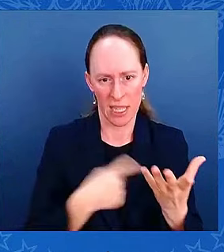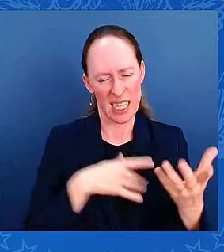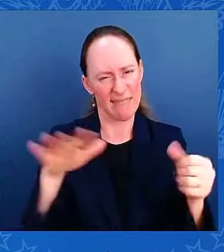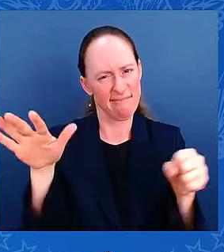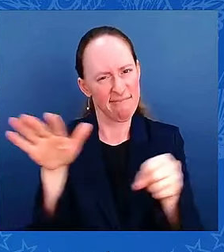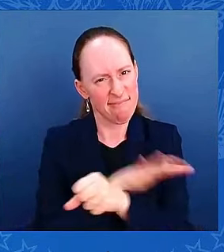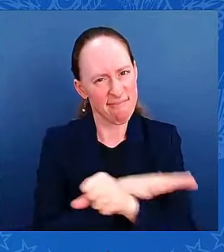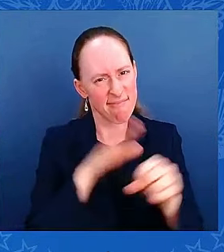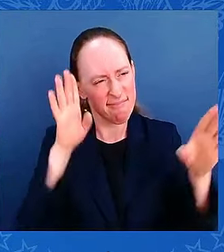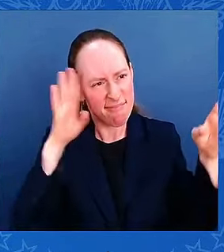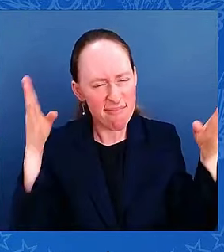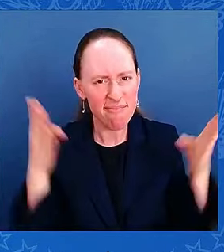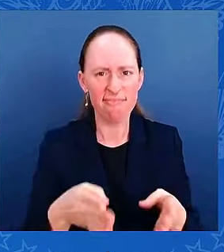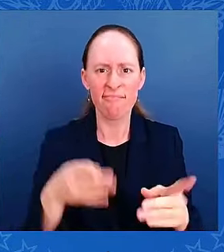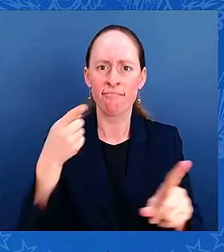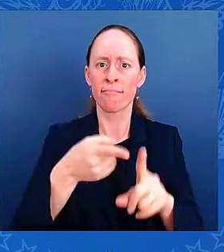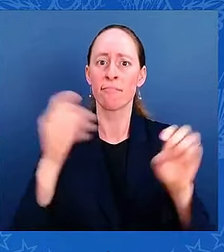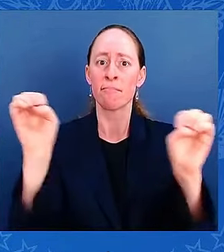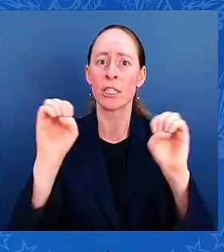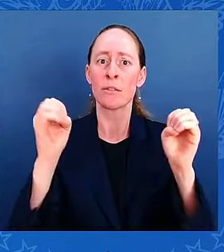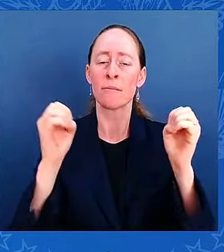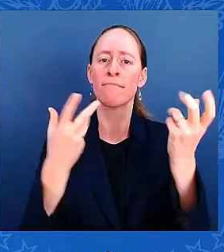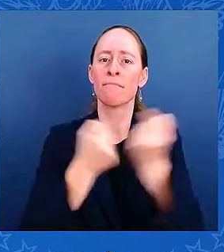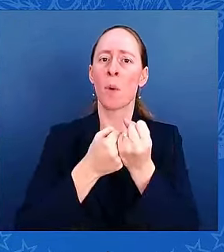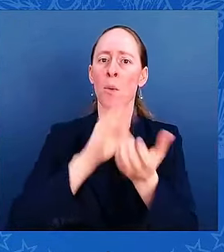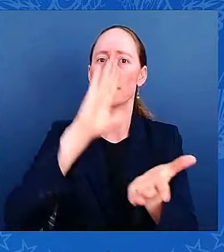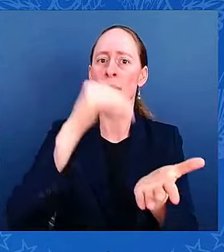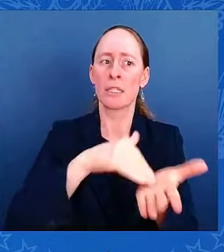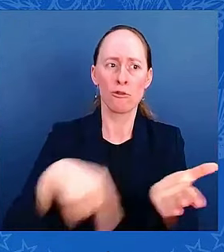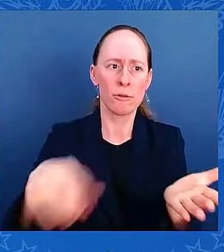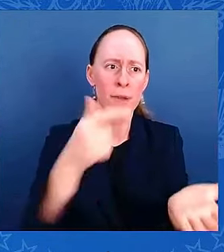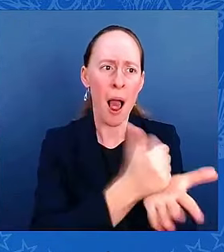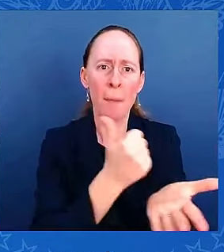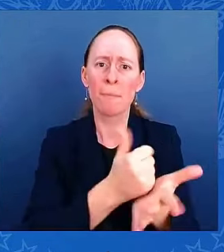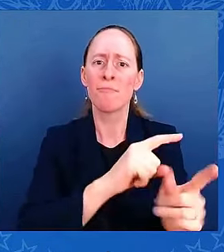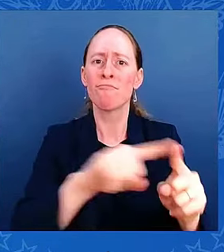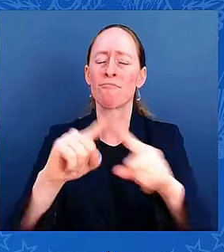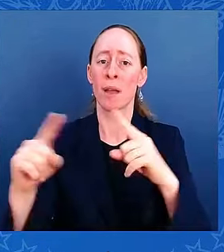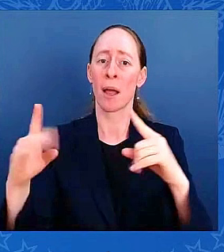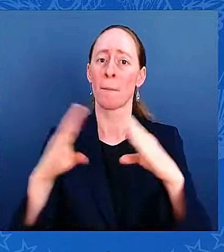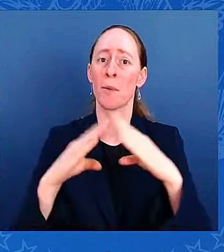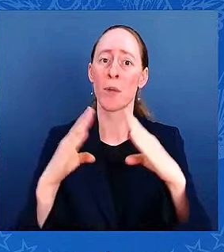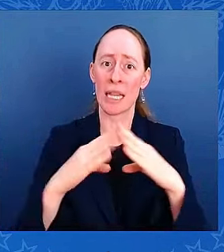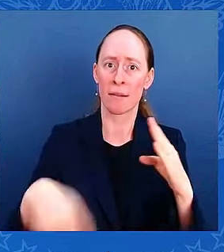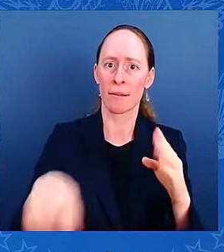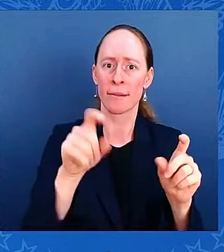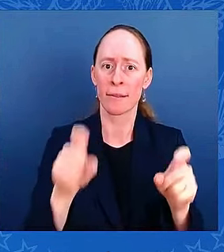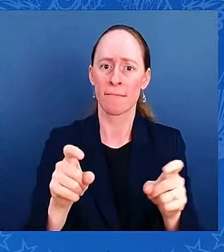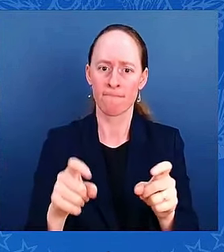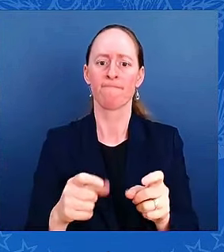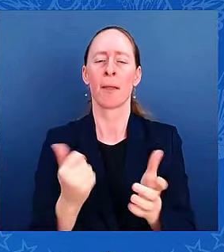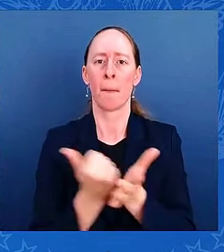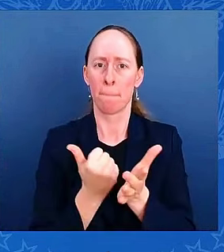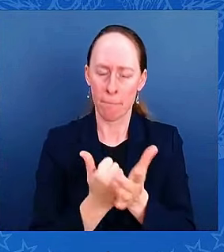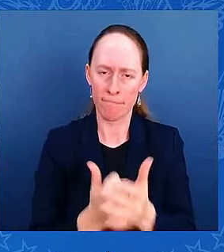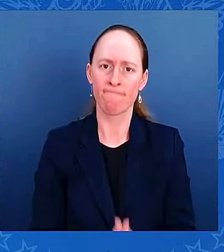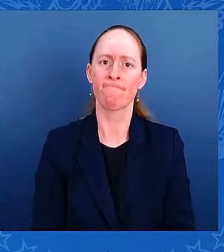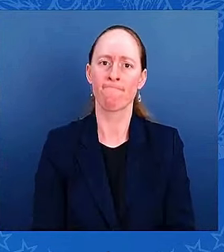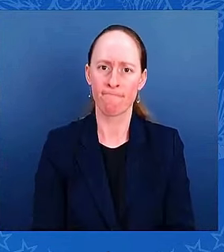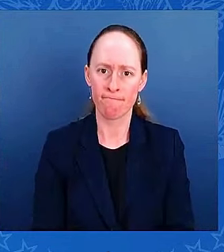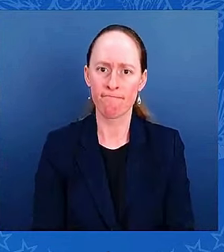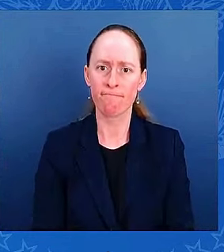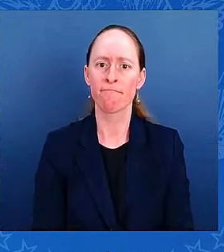need. And we're required by the governor in the federal and required by the governor in the affected states.